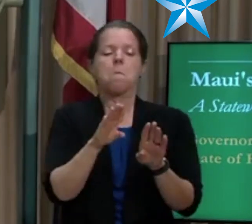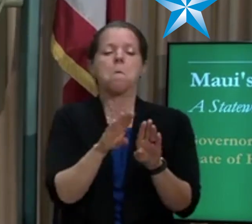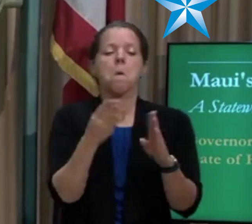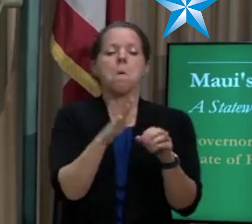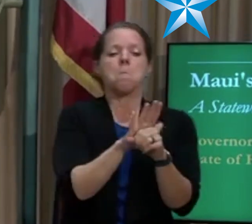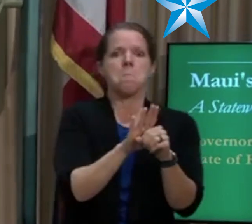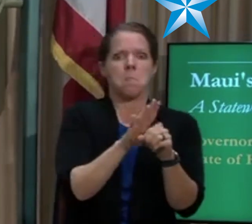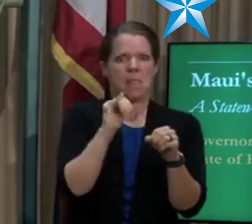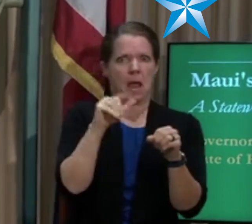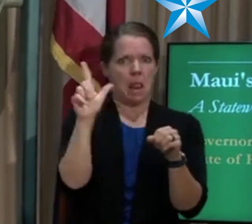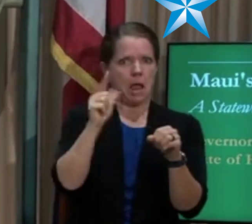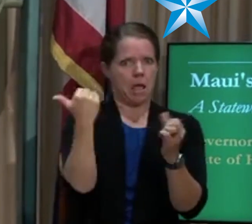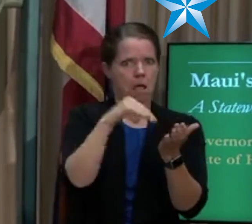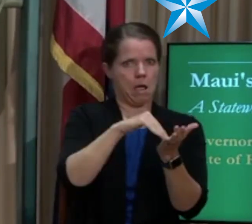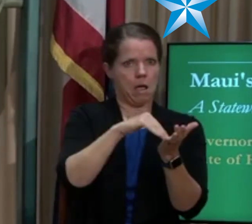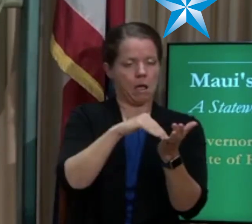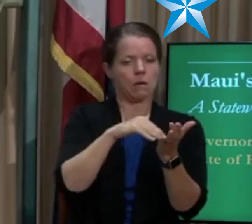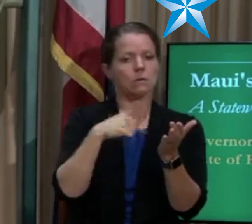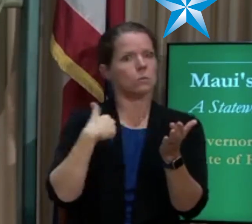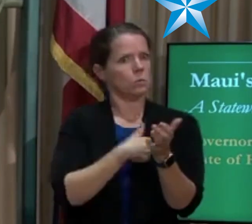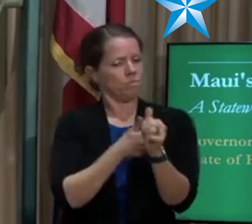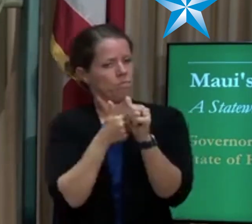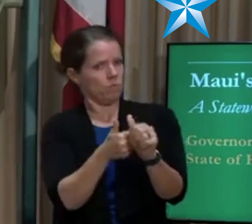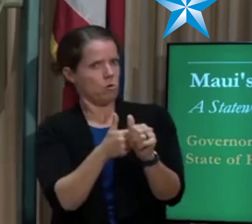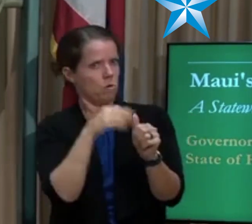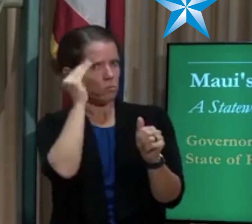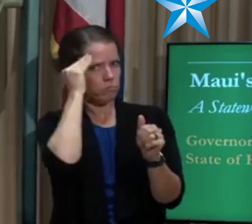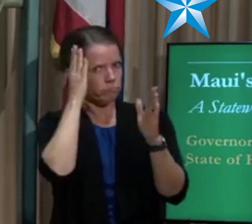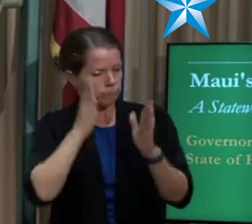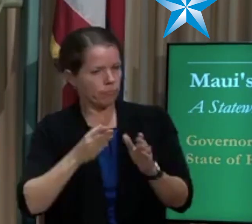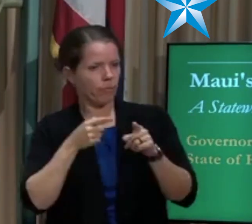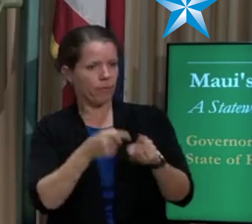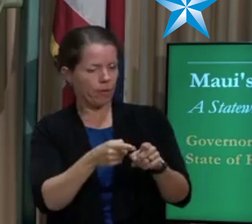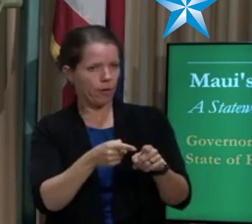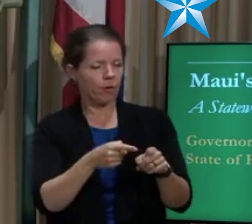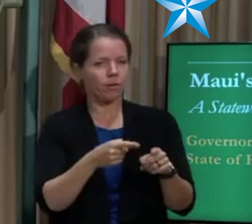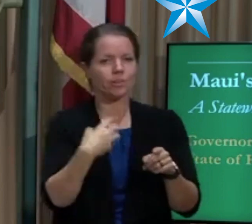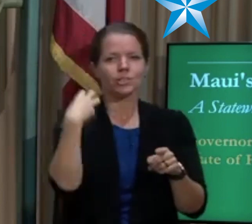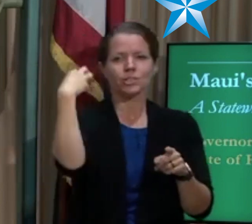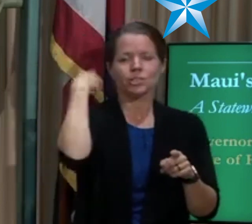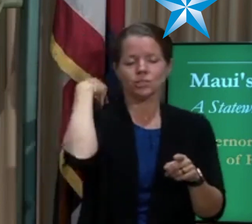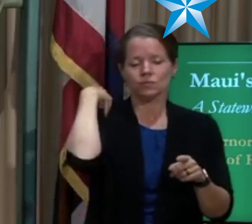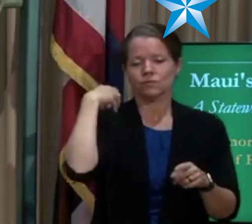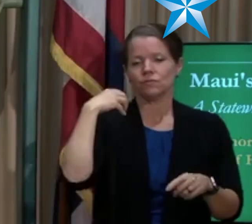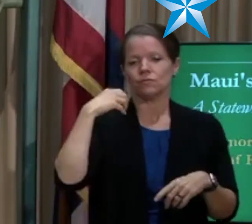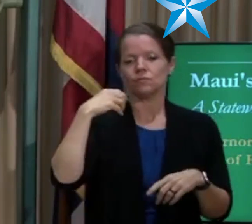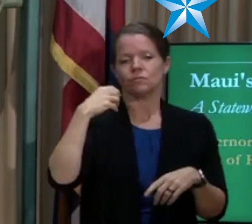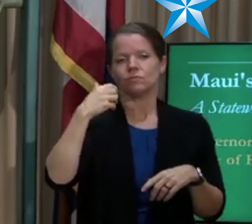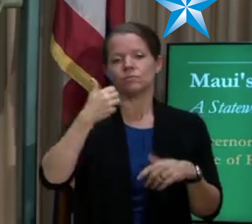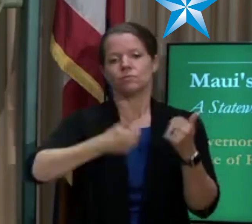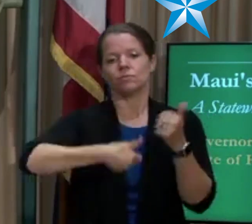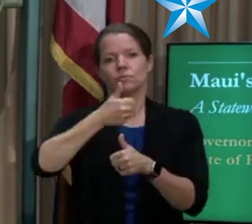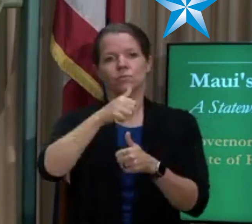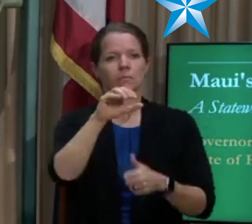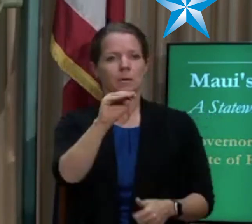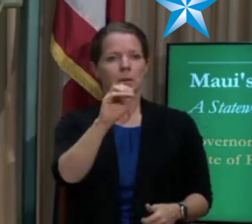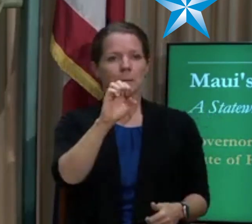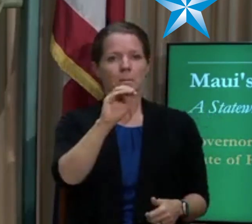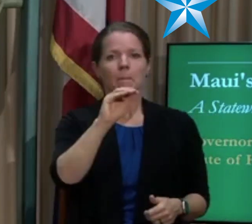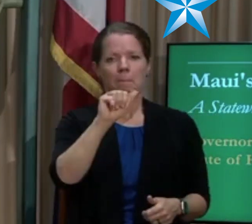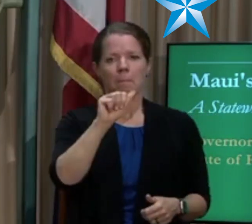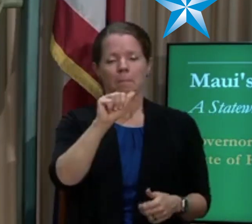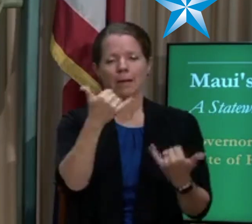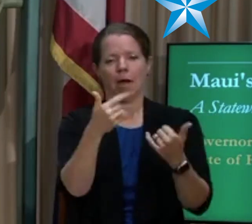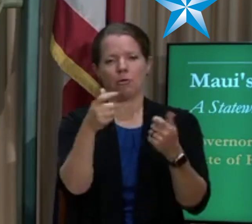county, and I had a great conversation with Chief Oliveira, I still call him Chief, who is the MIMA director now.